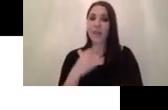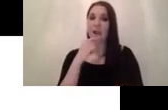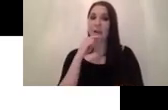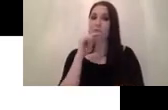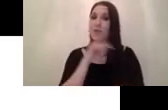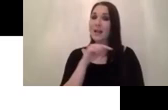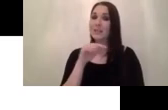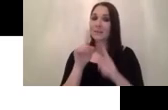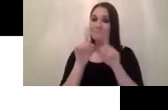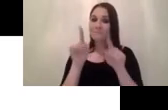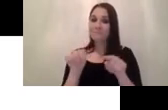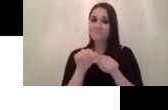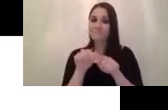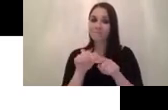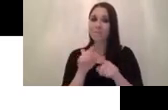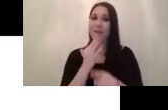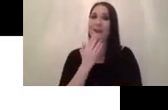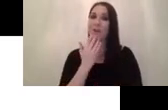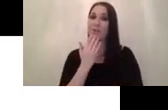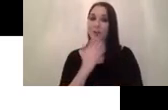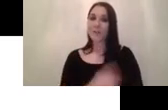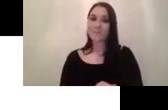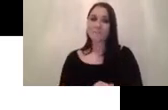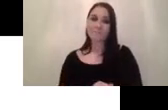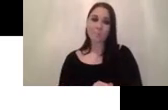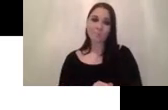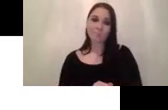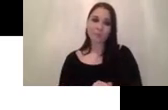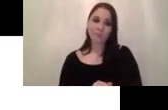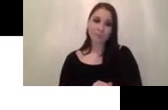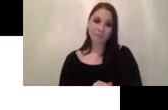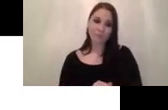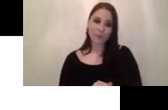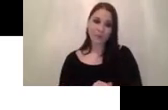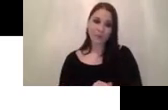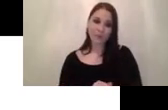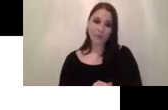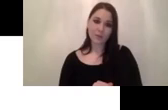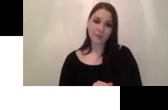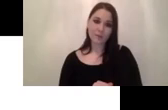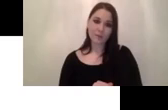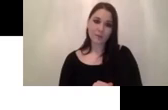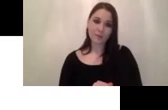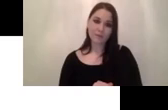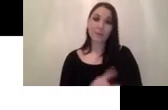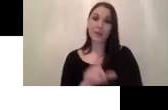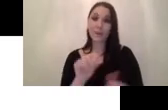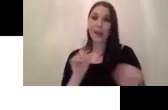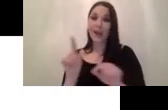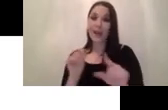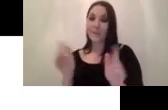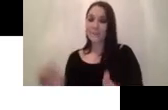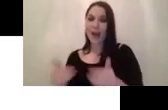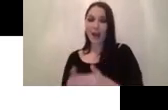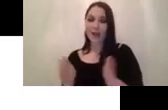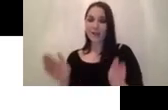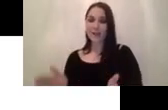so with a different product the the picking and packing procedure will vary